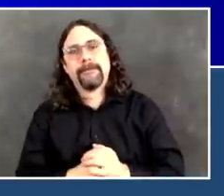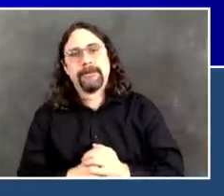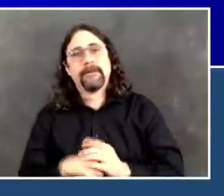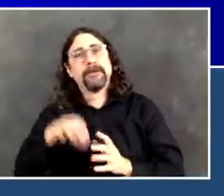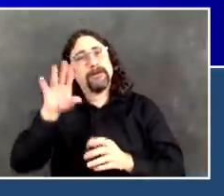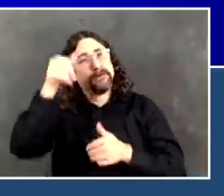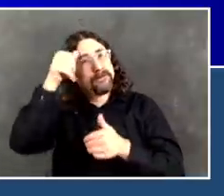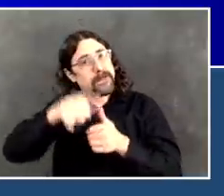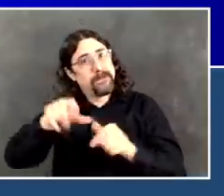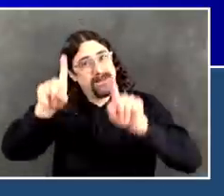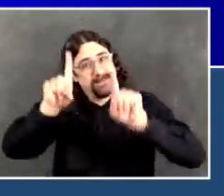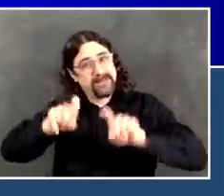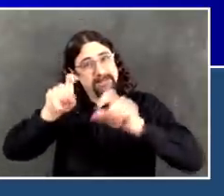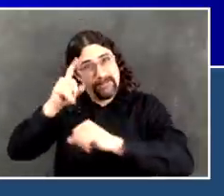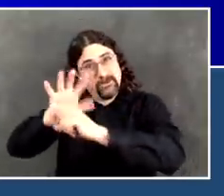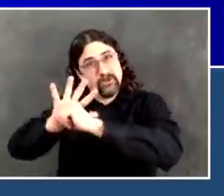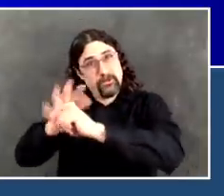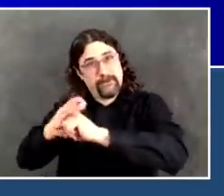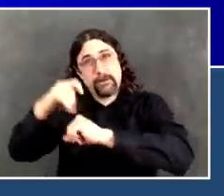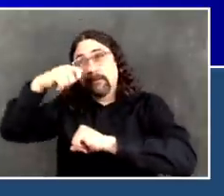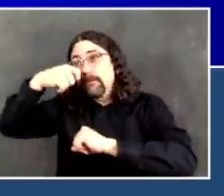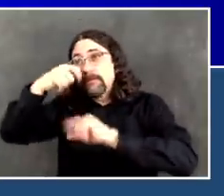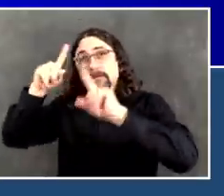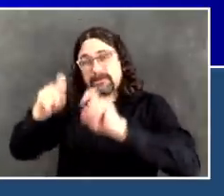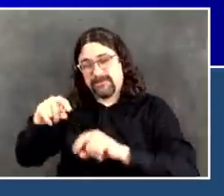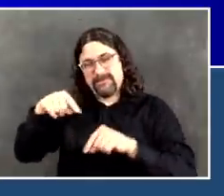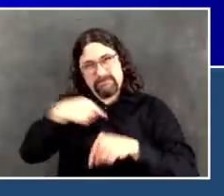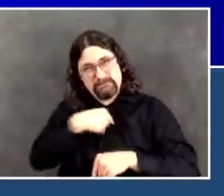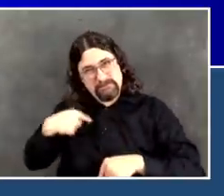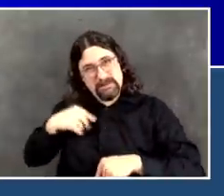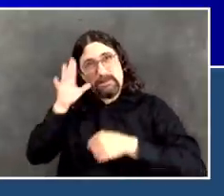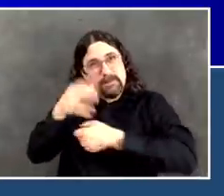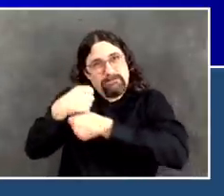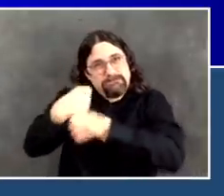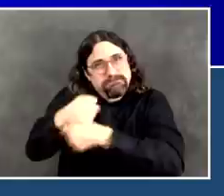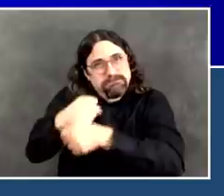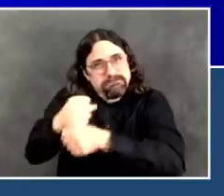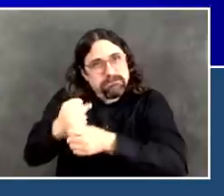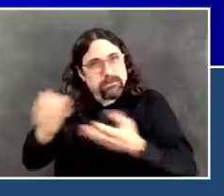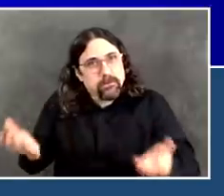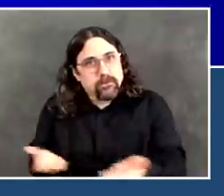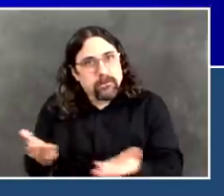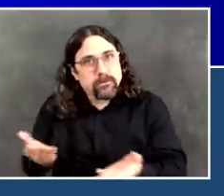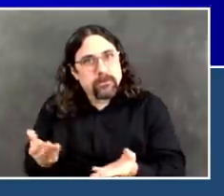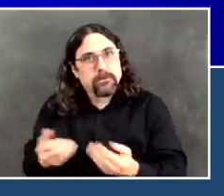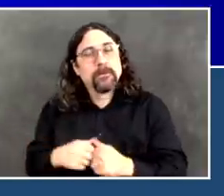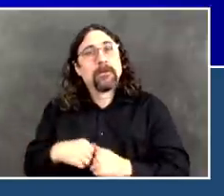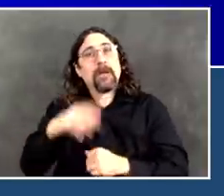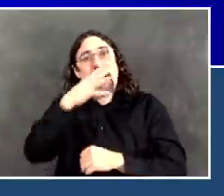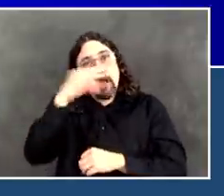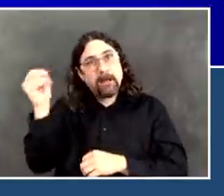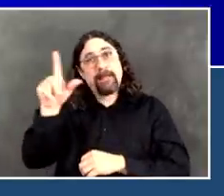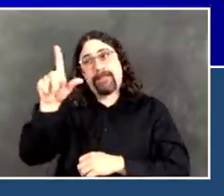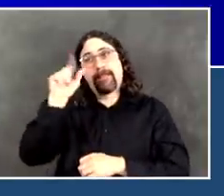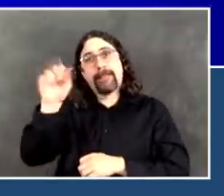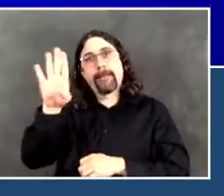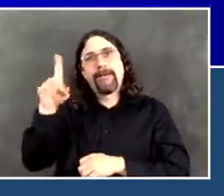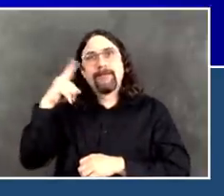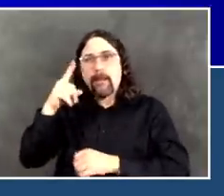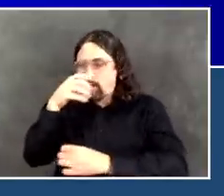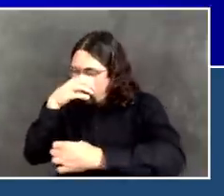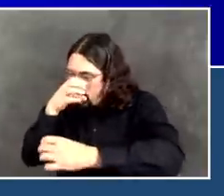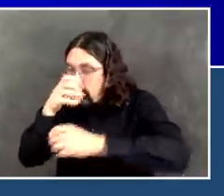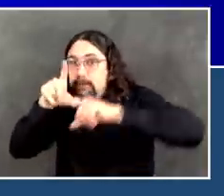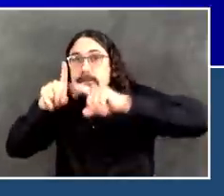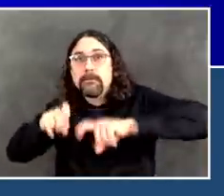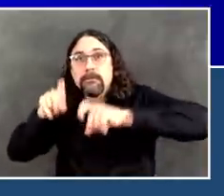capacity, because this is how we get to the next level. And I described to you yesterday a huge initiative in May, unlike anything we've